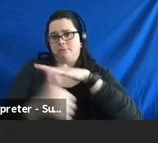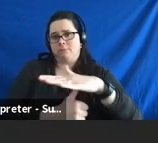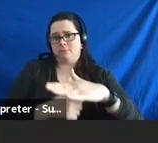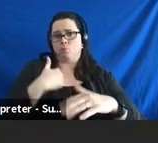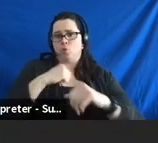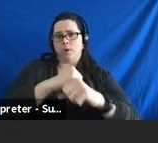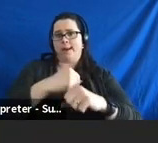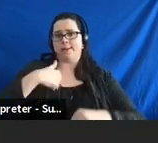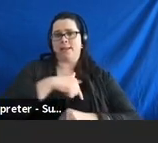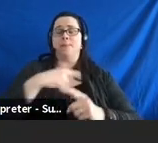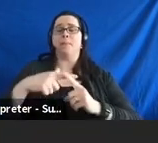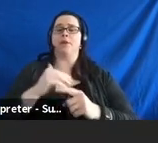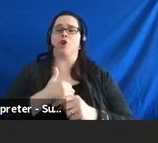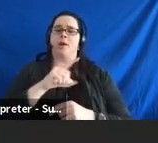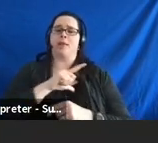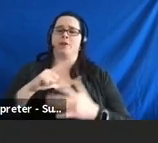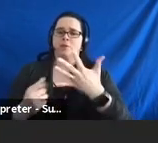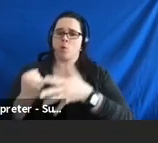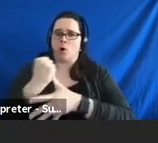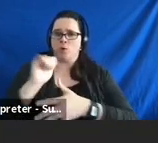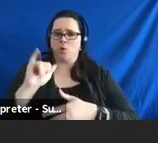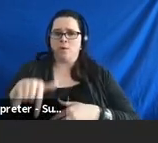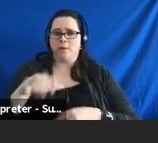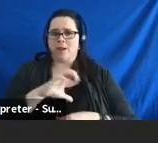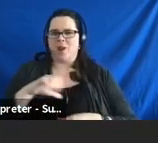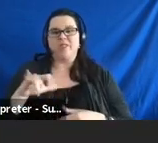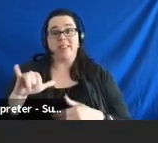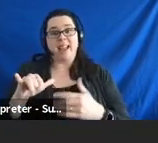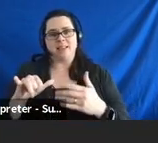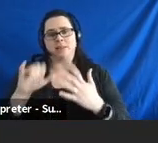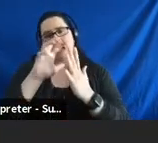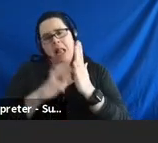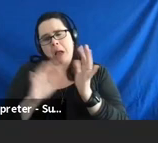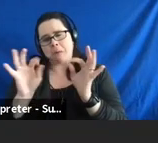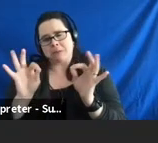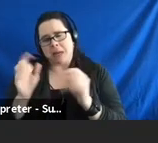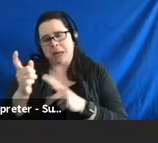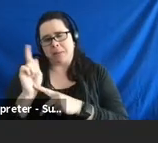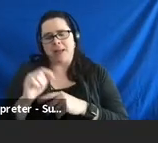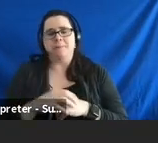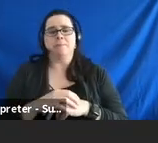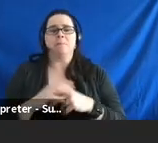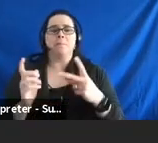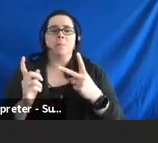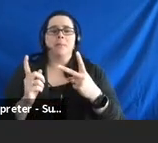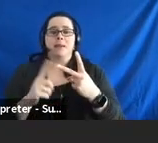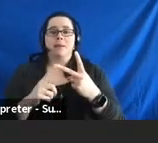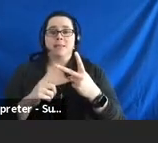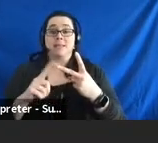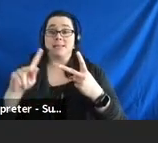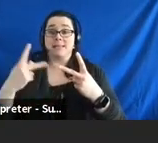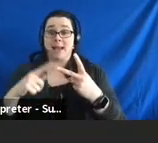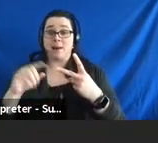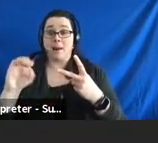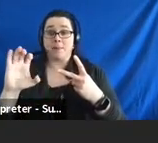then also our legislative priorities of the council. So, that's pretty long. We'll break it down here in just a little bit. And then objective